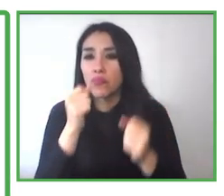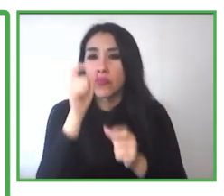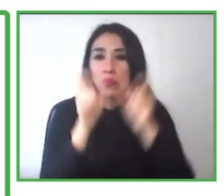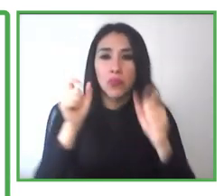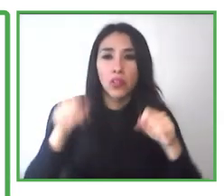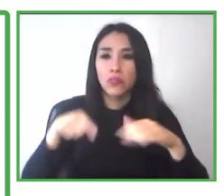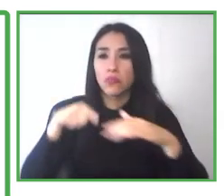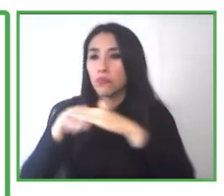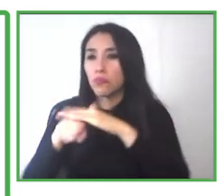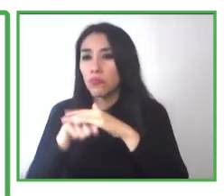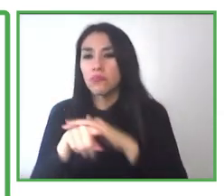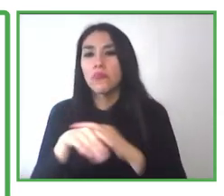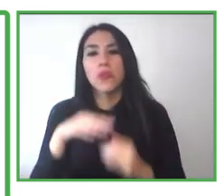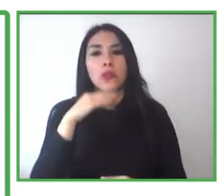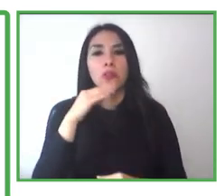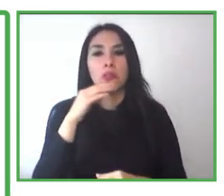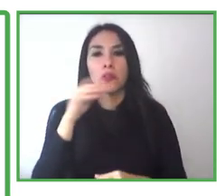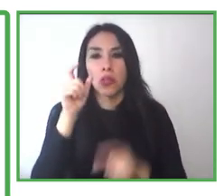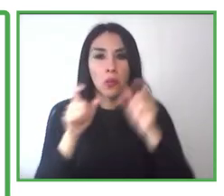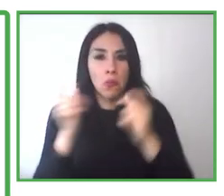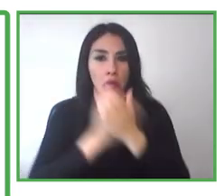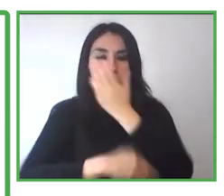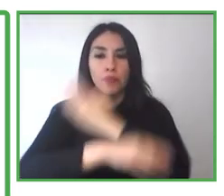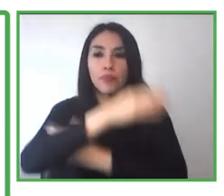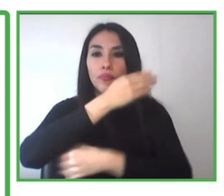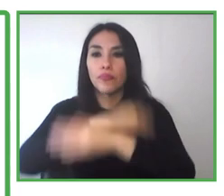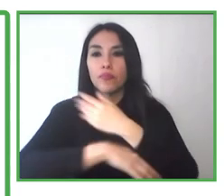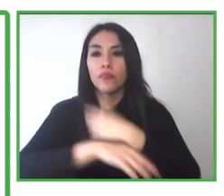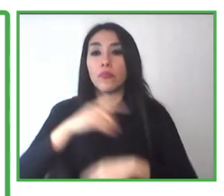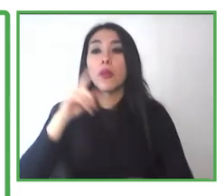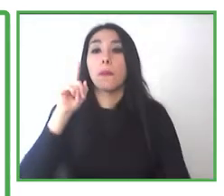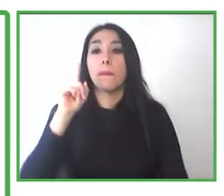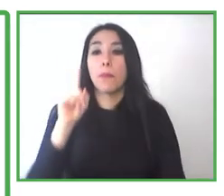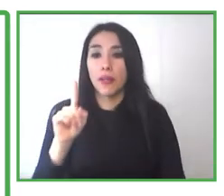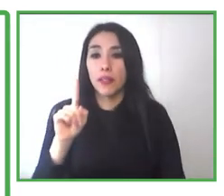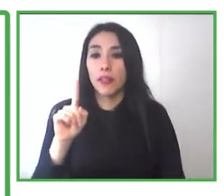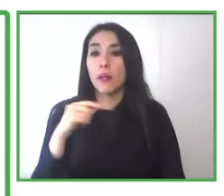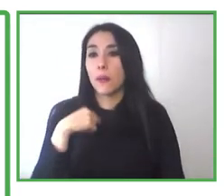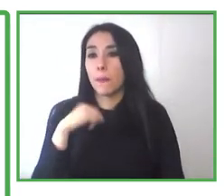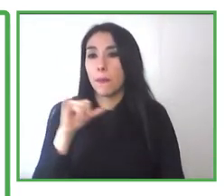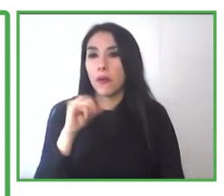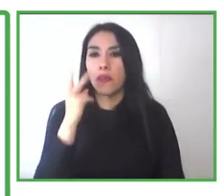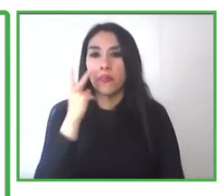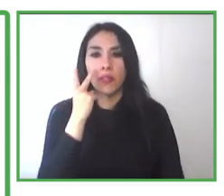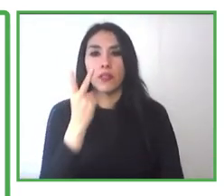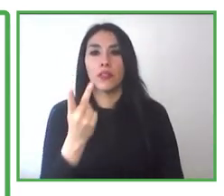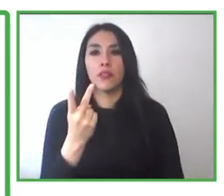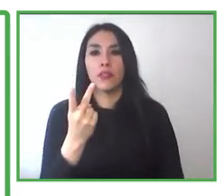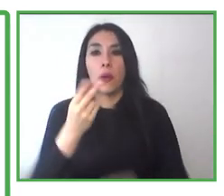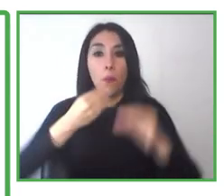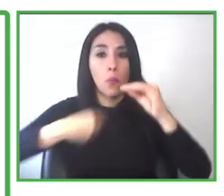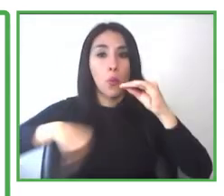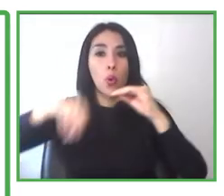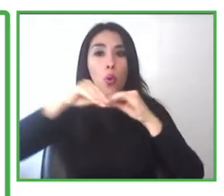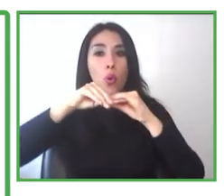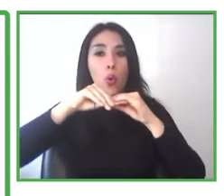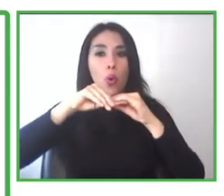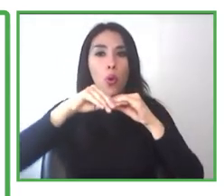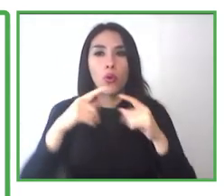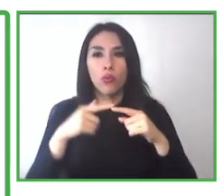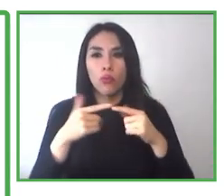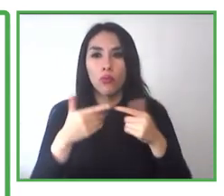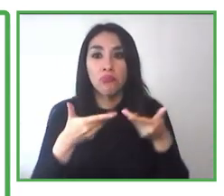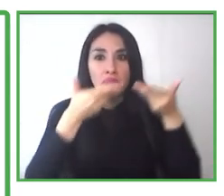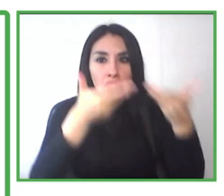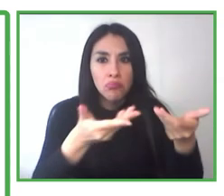by any person. But we also try to make also improvement that will allow that the services can